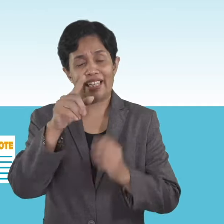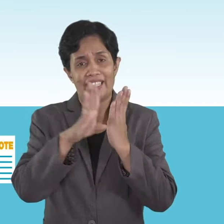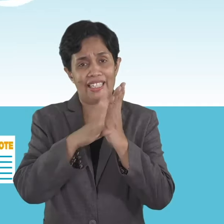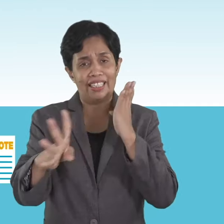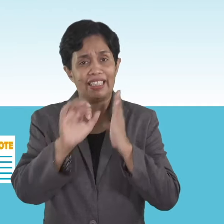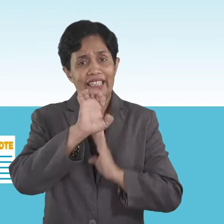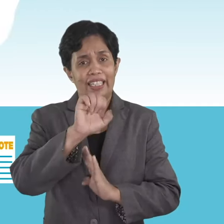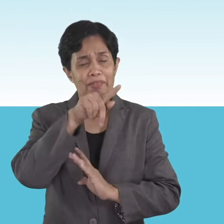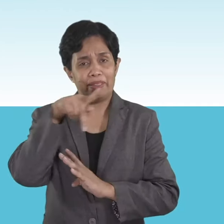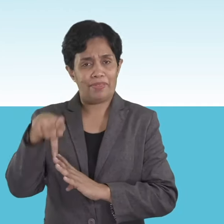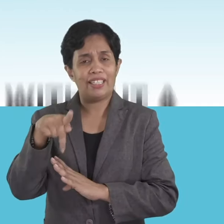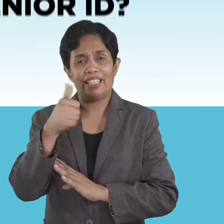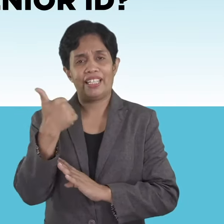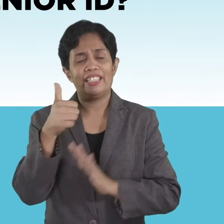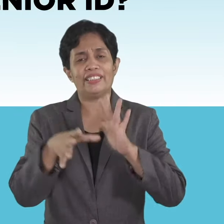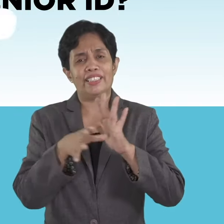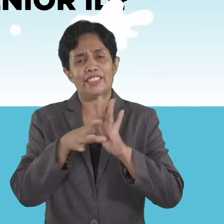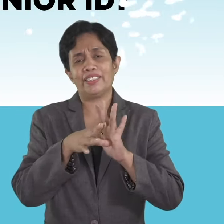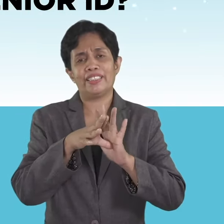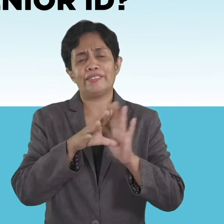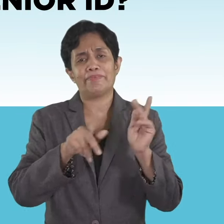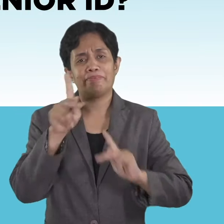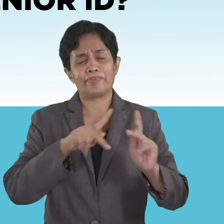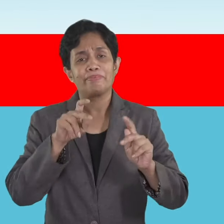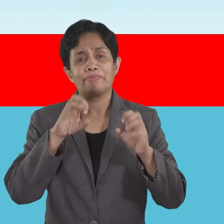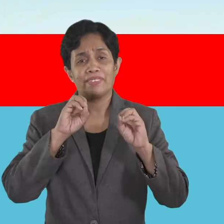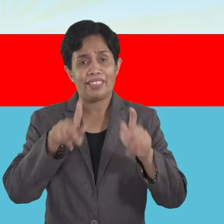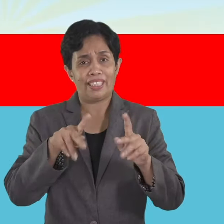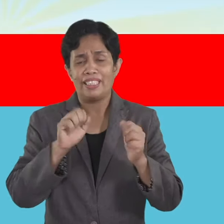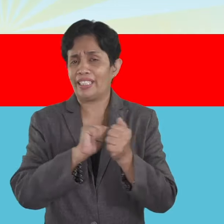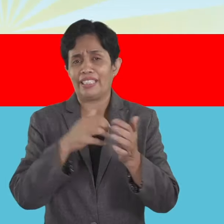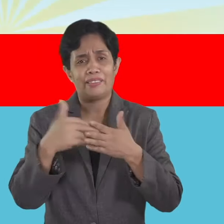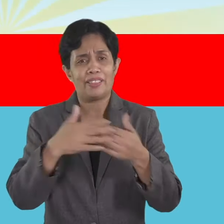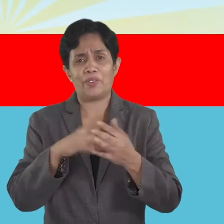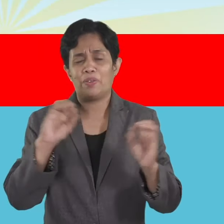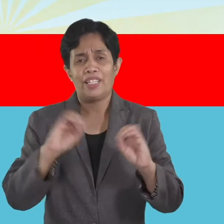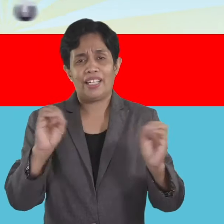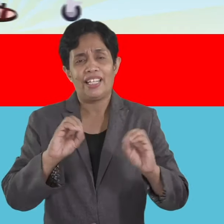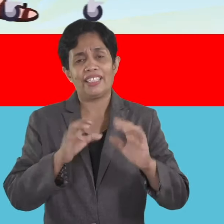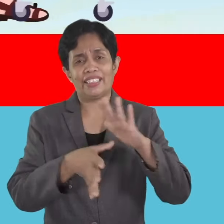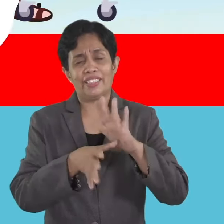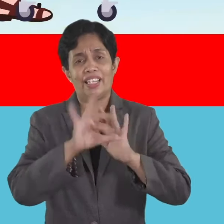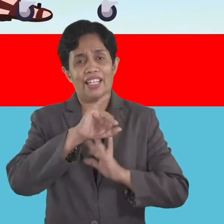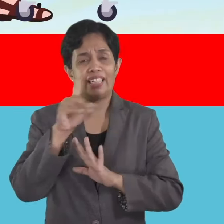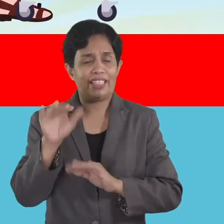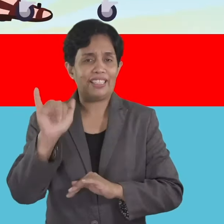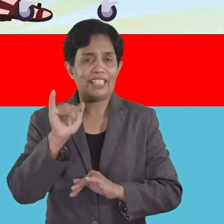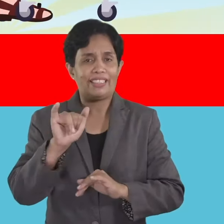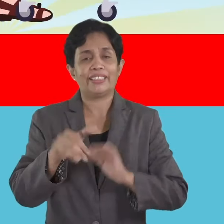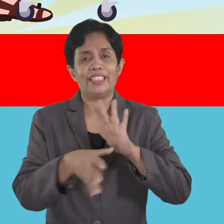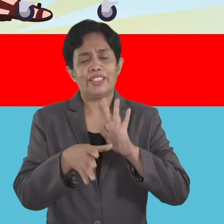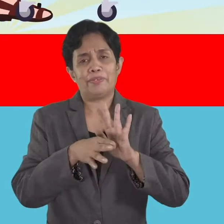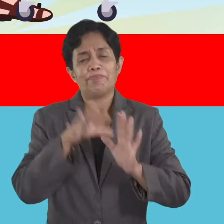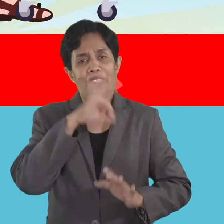and other senior citizen privileges, even without a senior ID? Yes, senior citizen benefits can